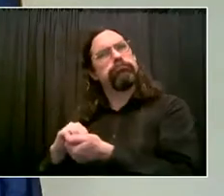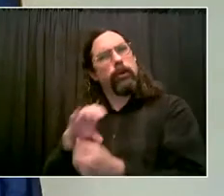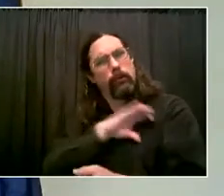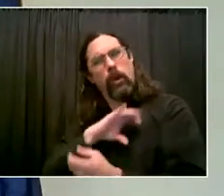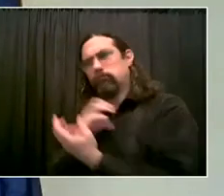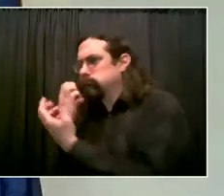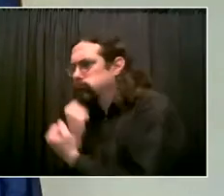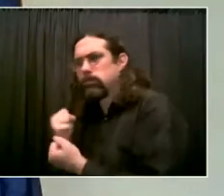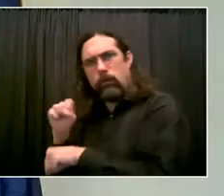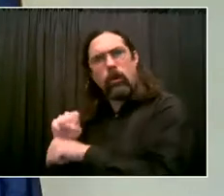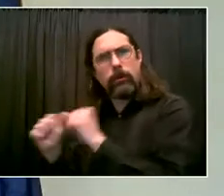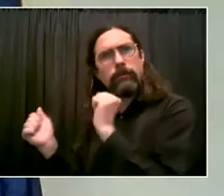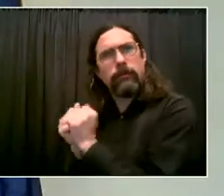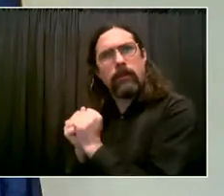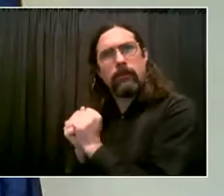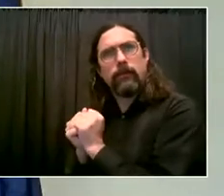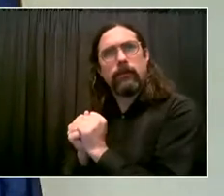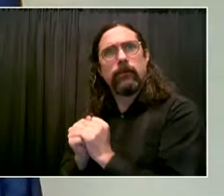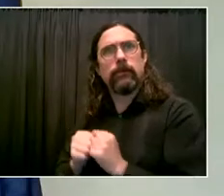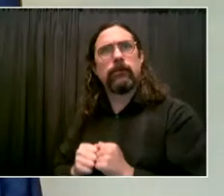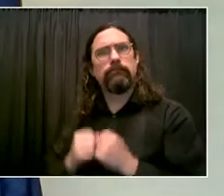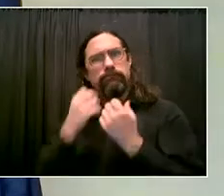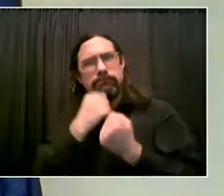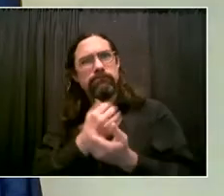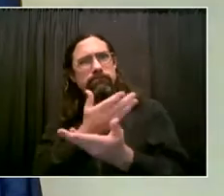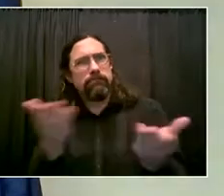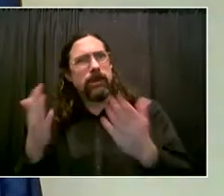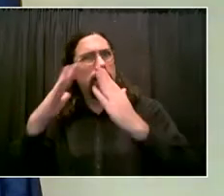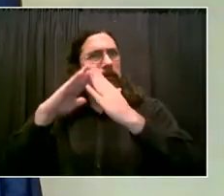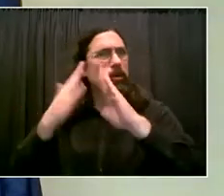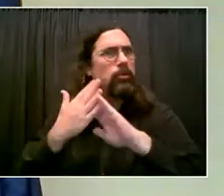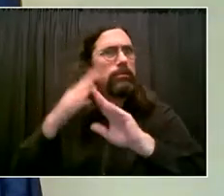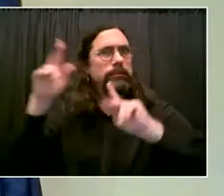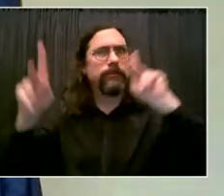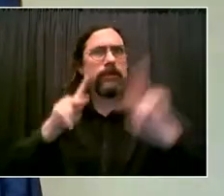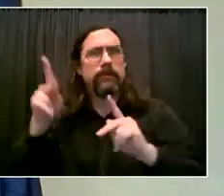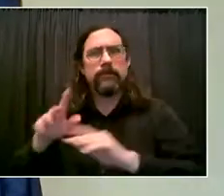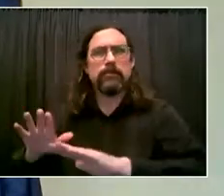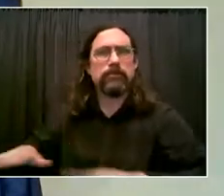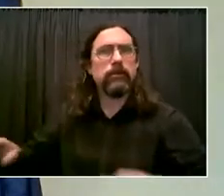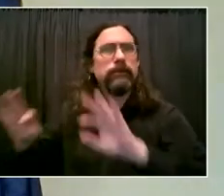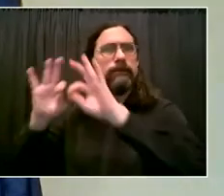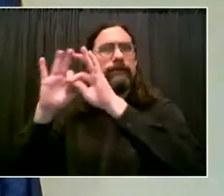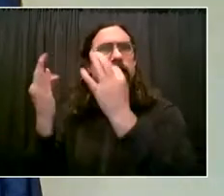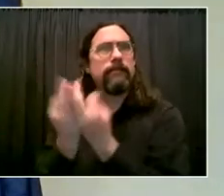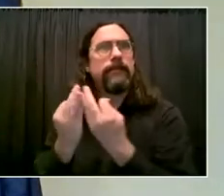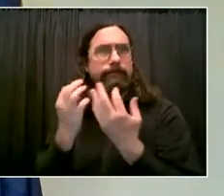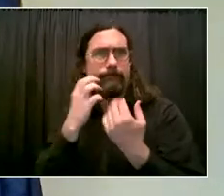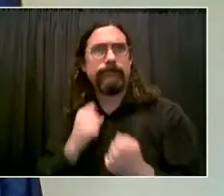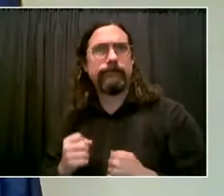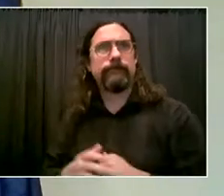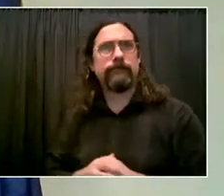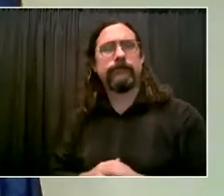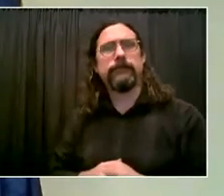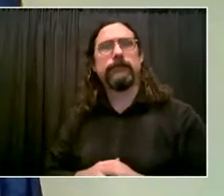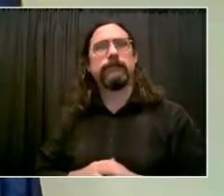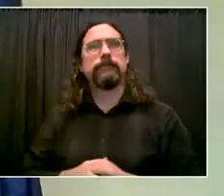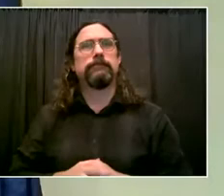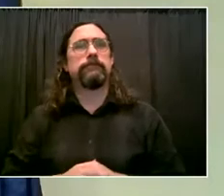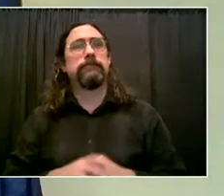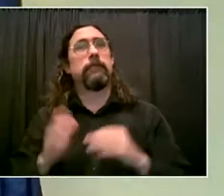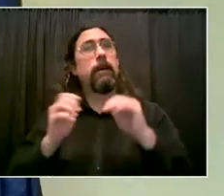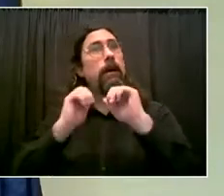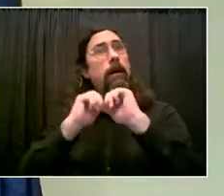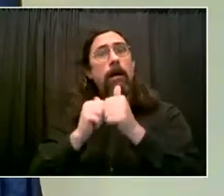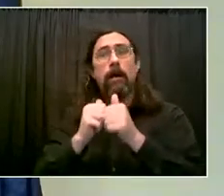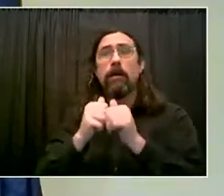we're going to get ahead and solve this gun violence. So, safe summer New York City. I'm proud to be a partner with you on